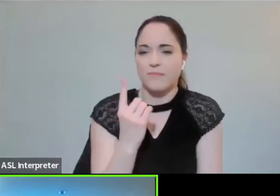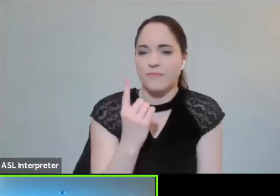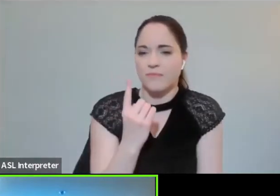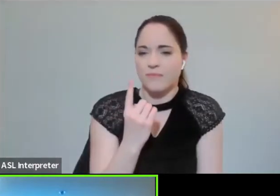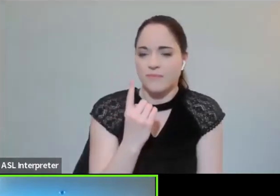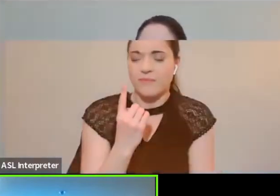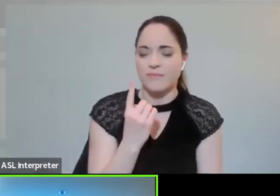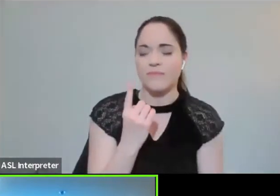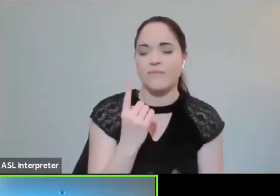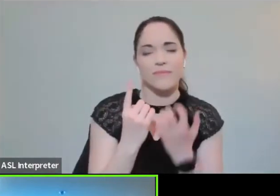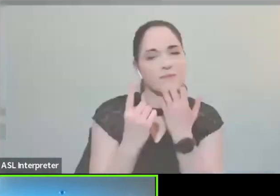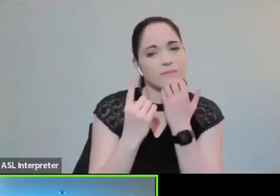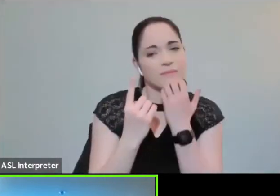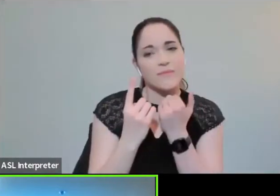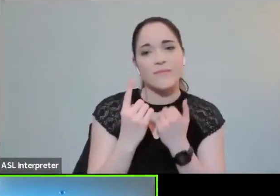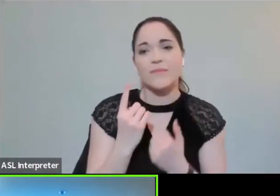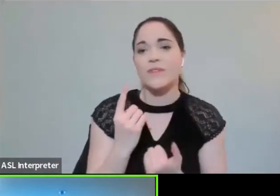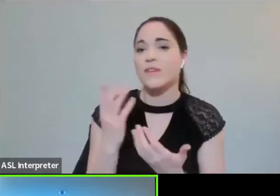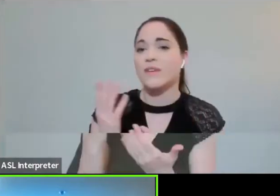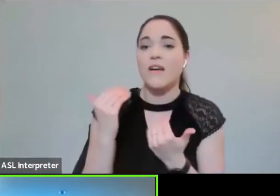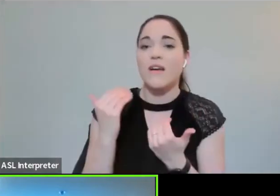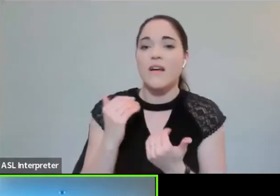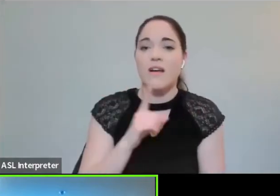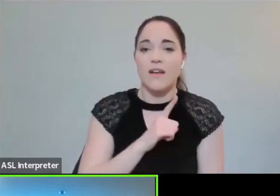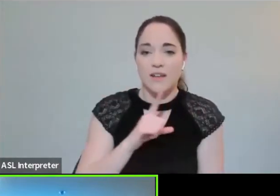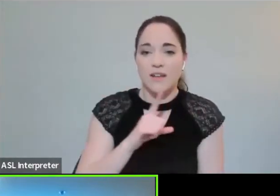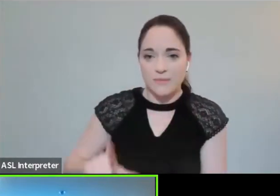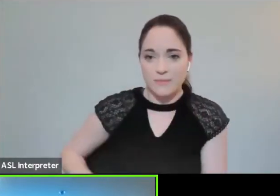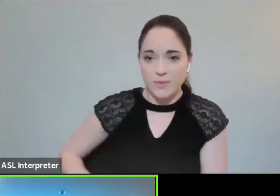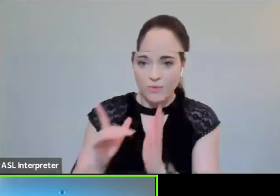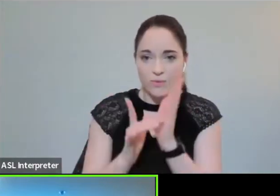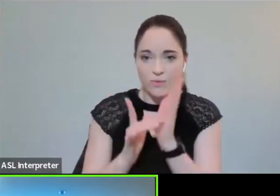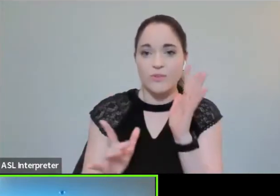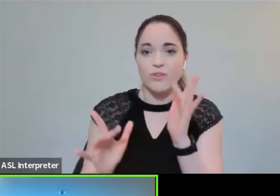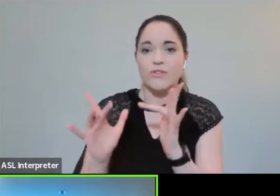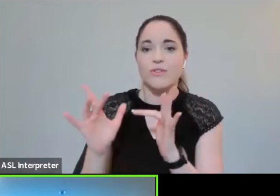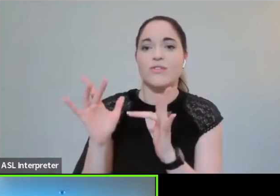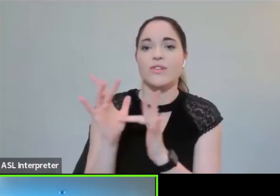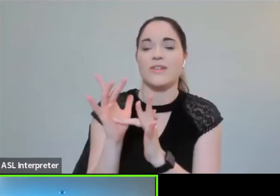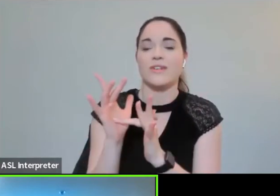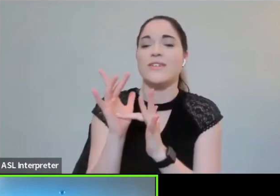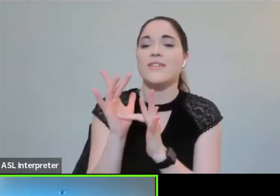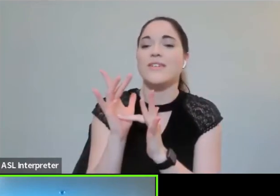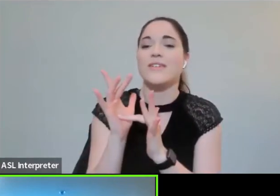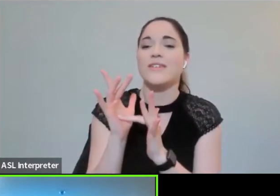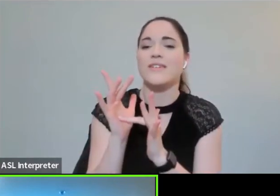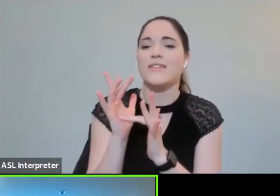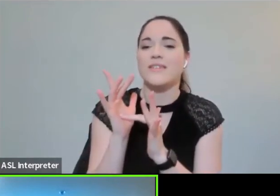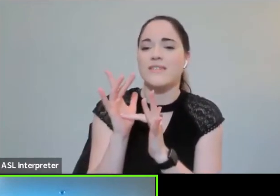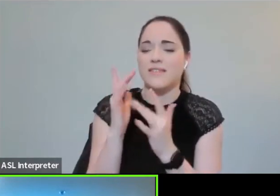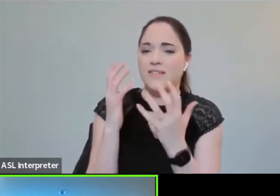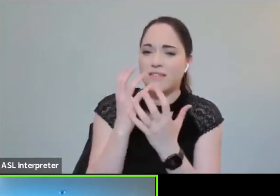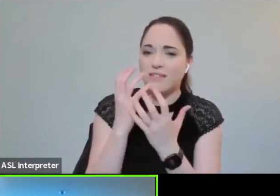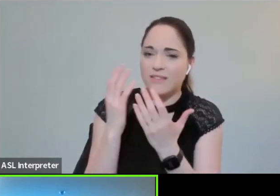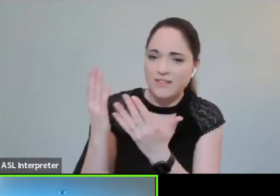Come Lord Jesus Come